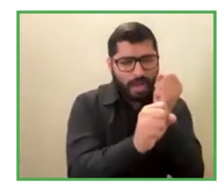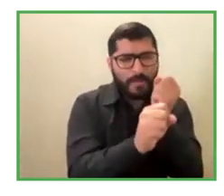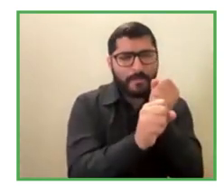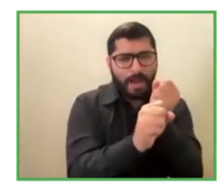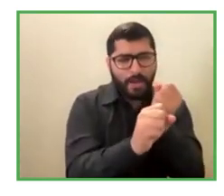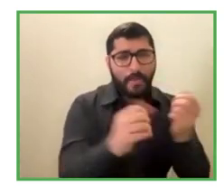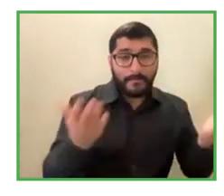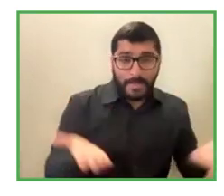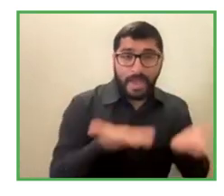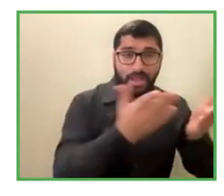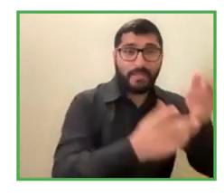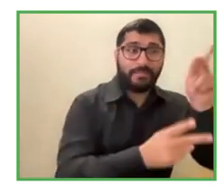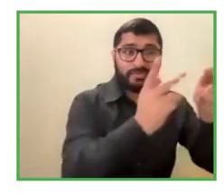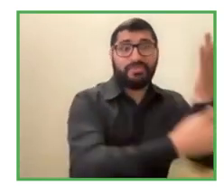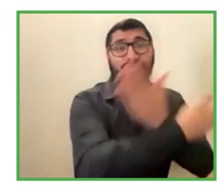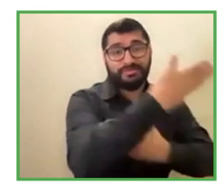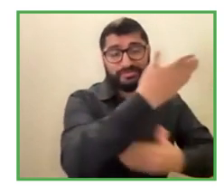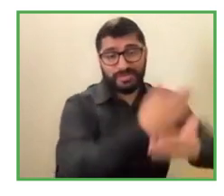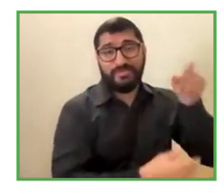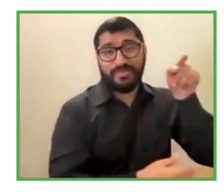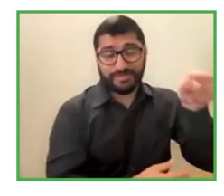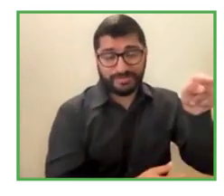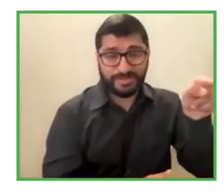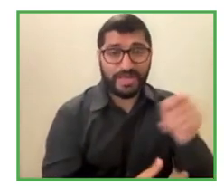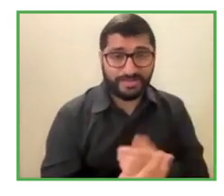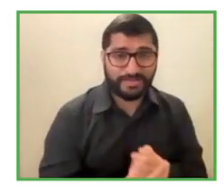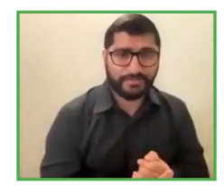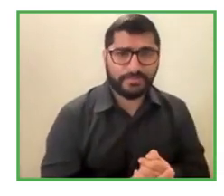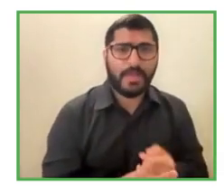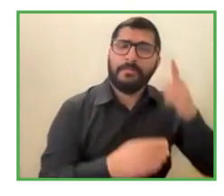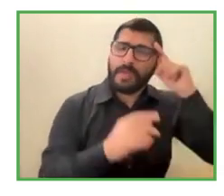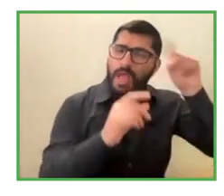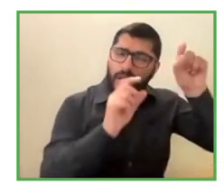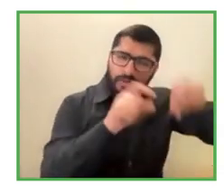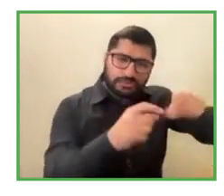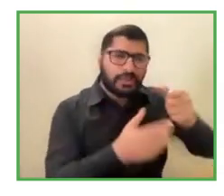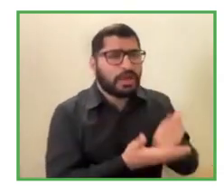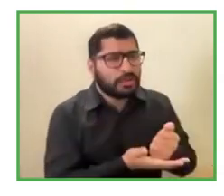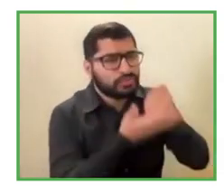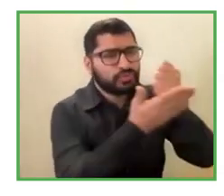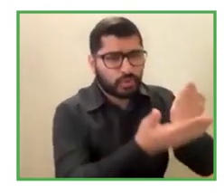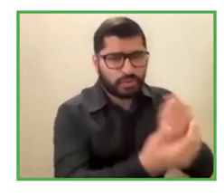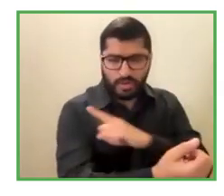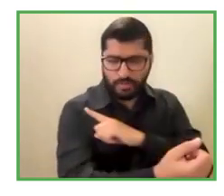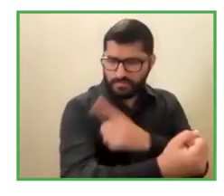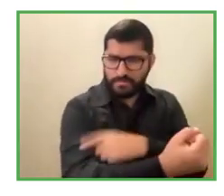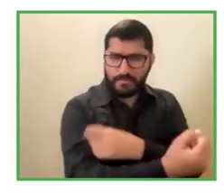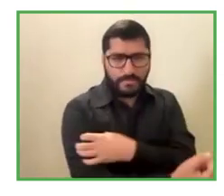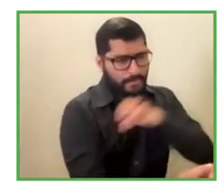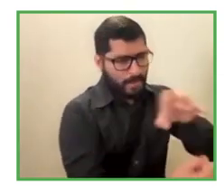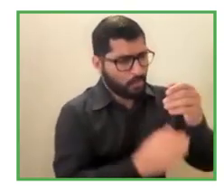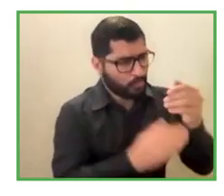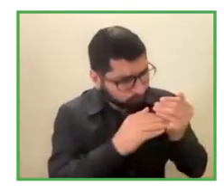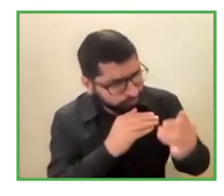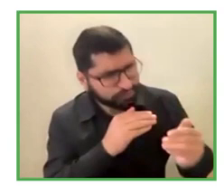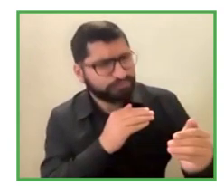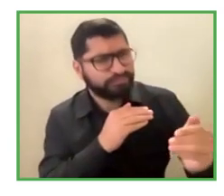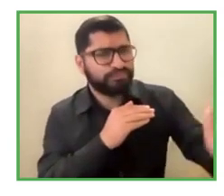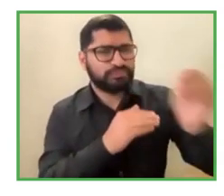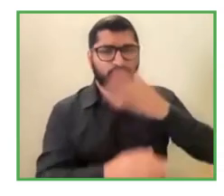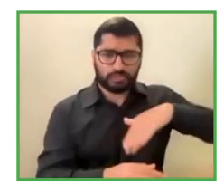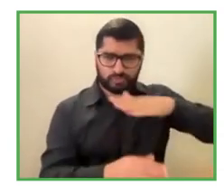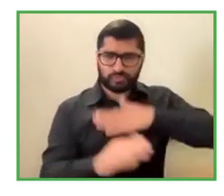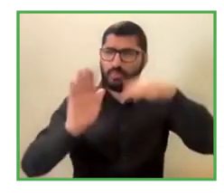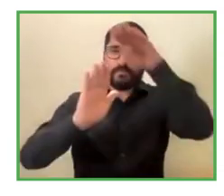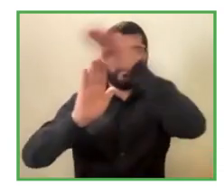lot more strong going forward in terms of our policies and et cetera, you know, so become a lot more disability inclusive.